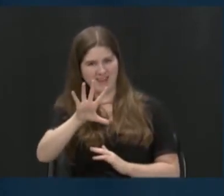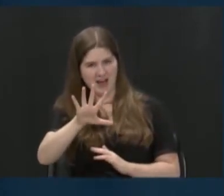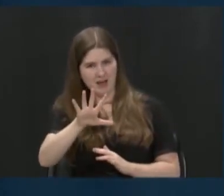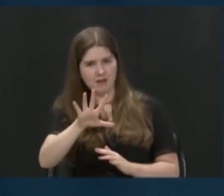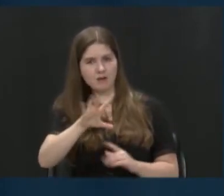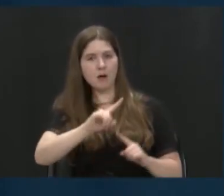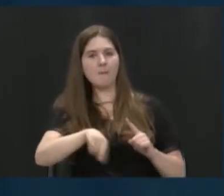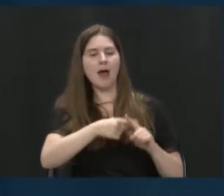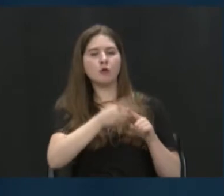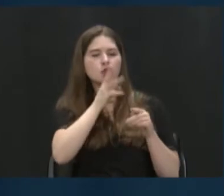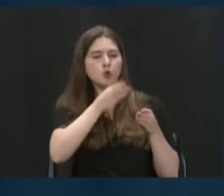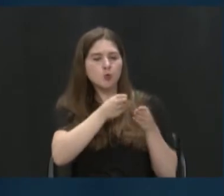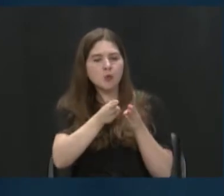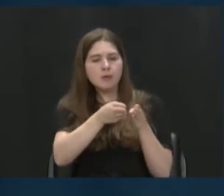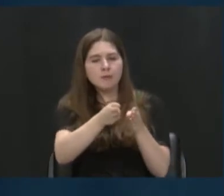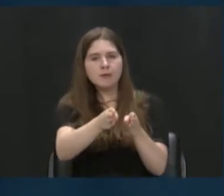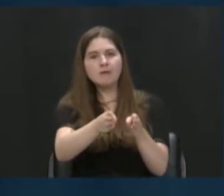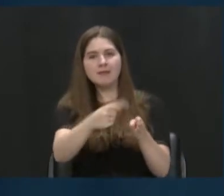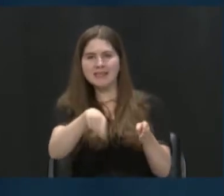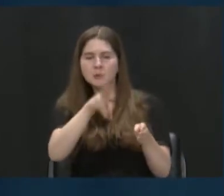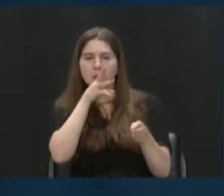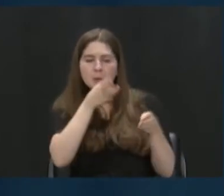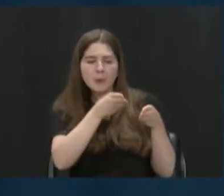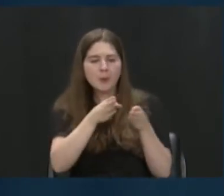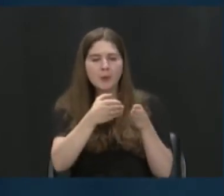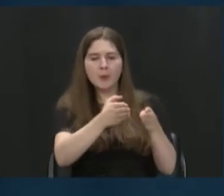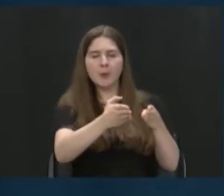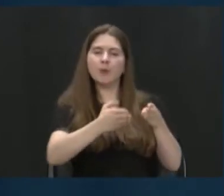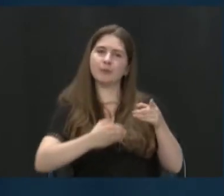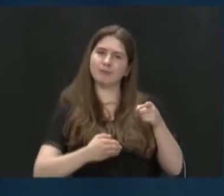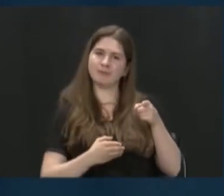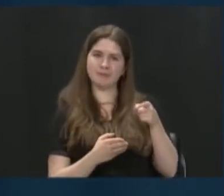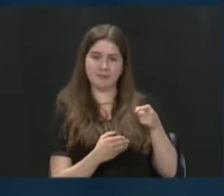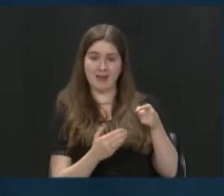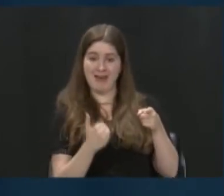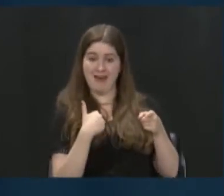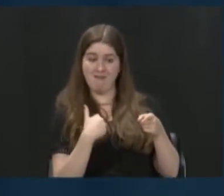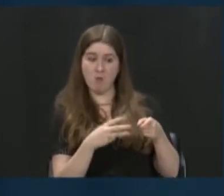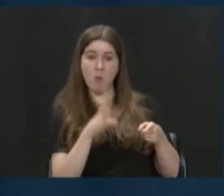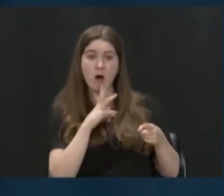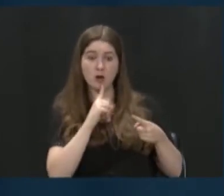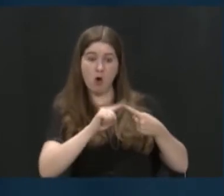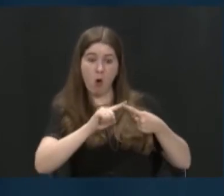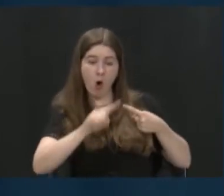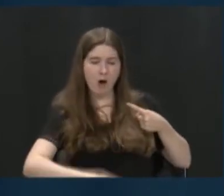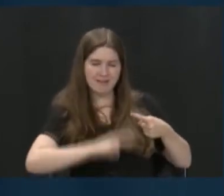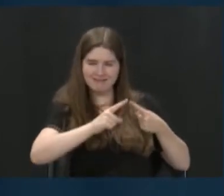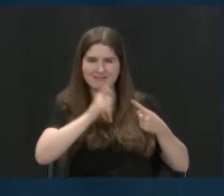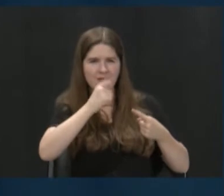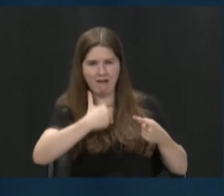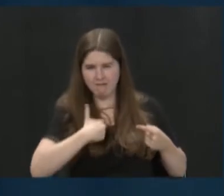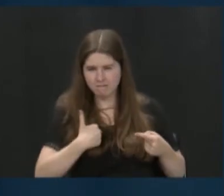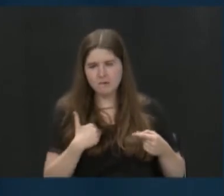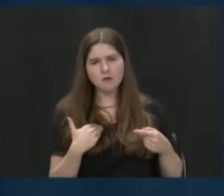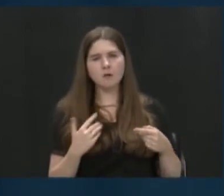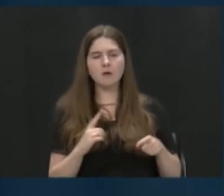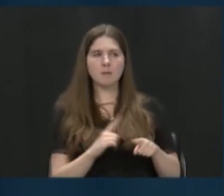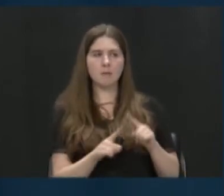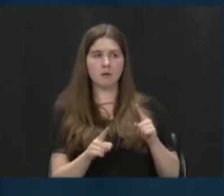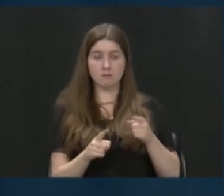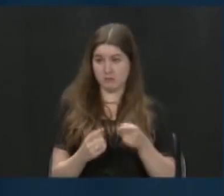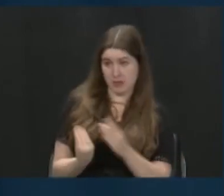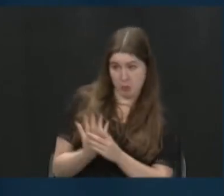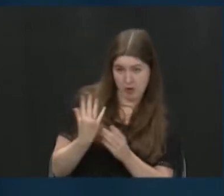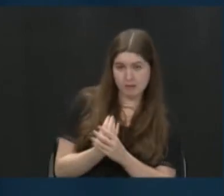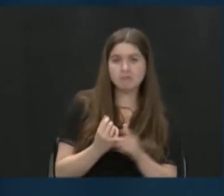streams that, like, these streams that don't technically have water in them all year round but will in the... In the